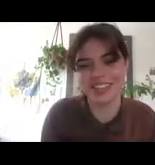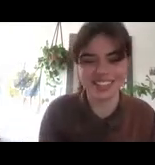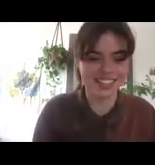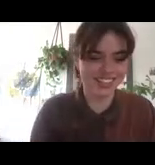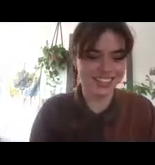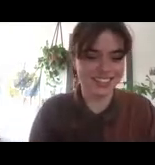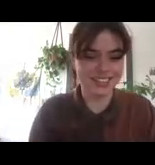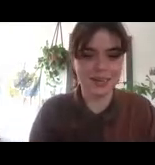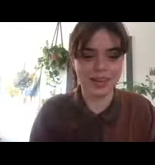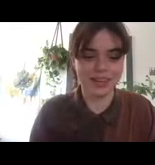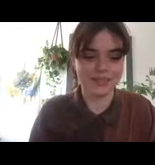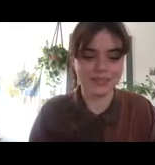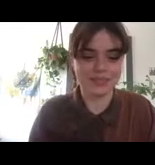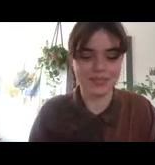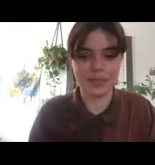if I went over.